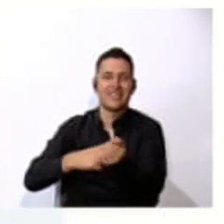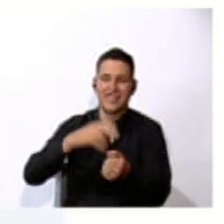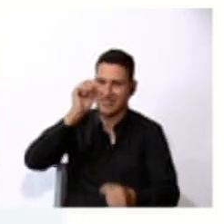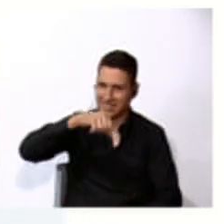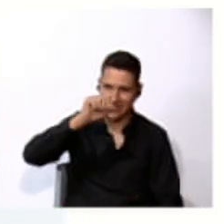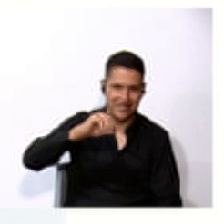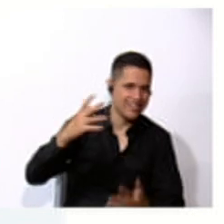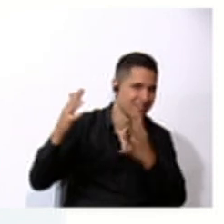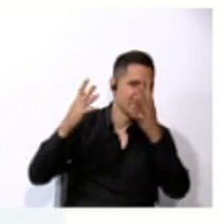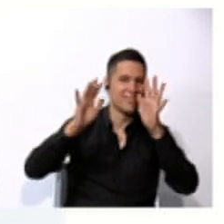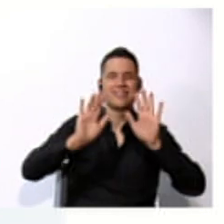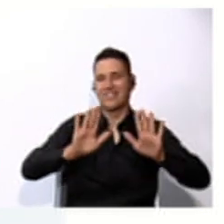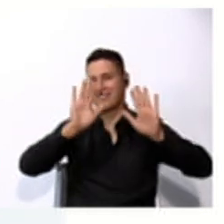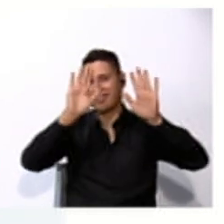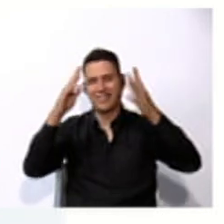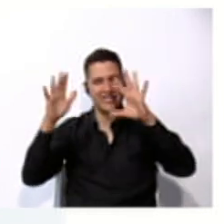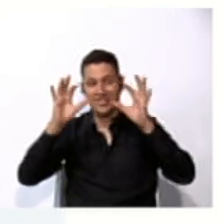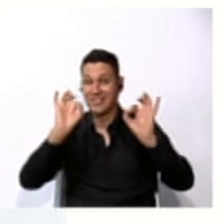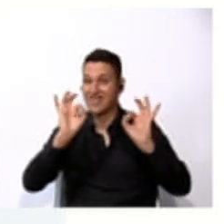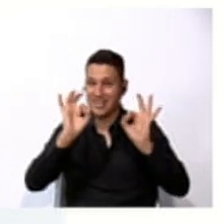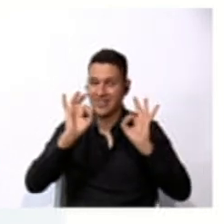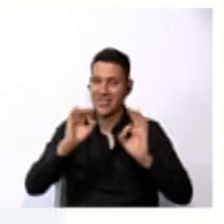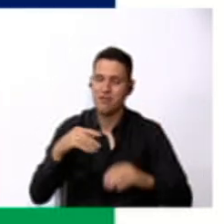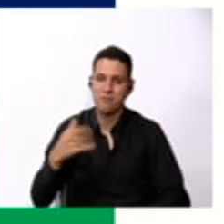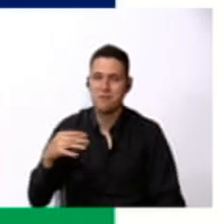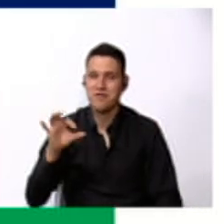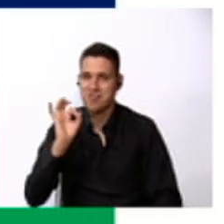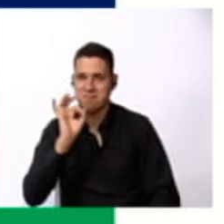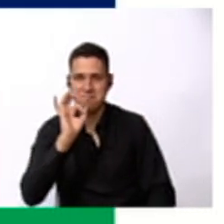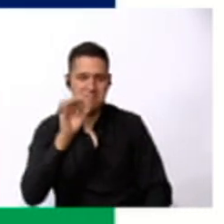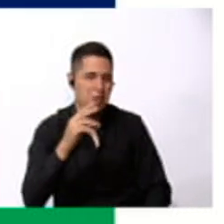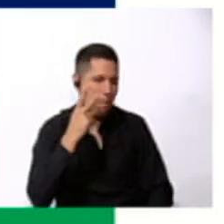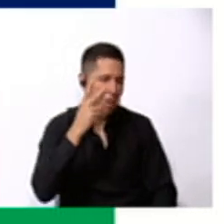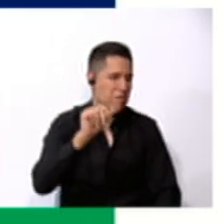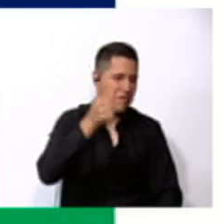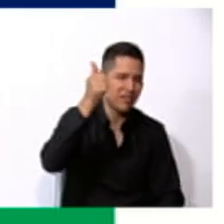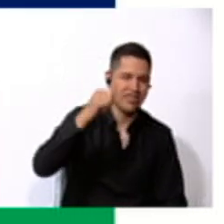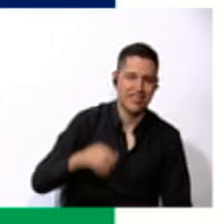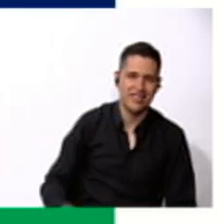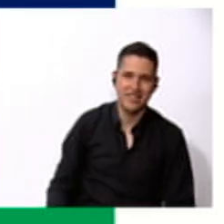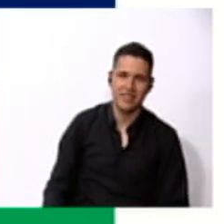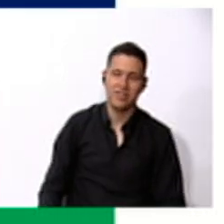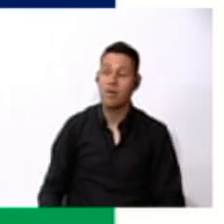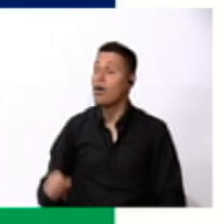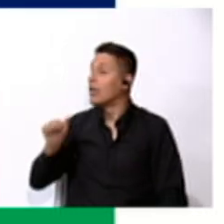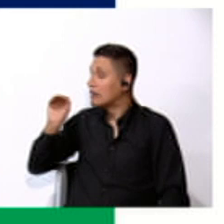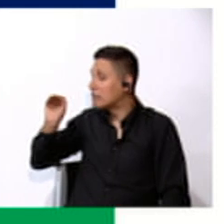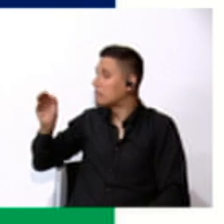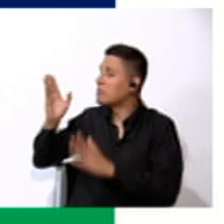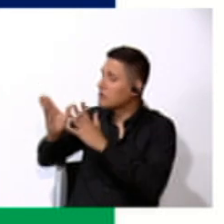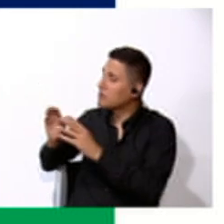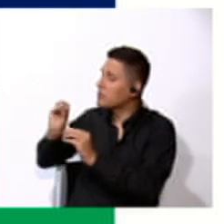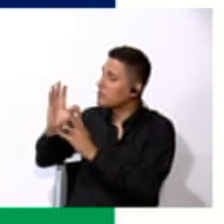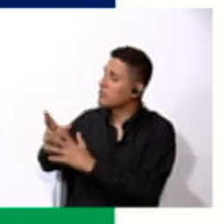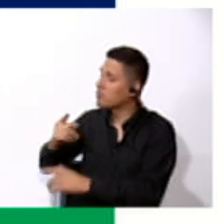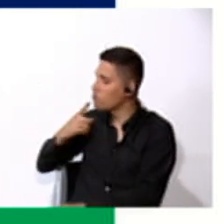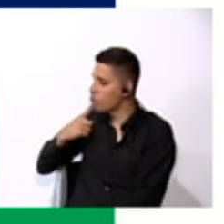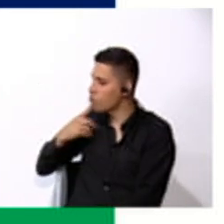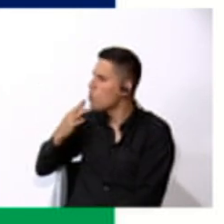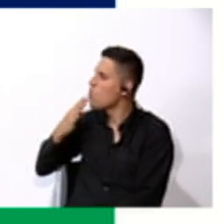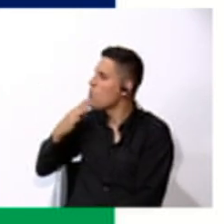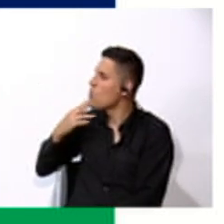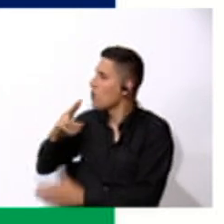very good. Ah, let's go to the other one. Now, let's see, teacher. Teacher, color green.